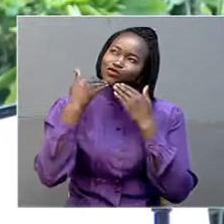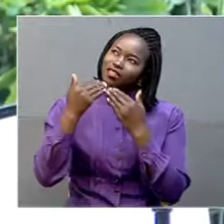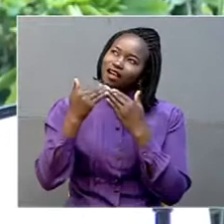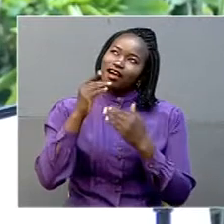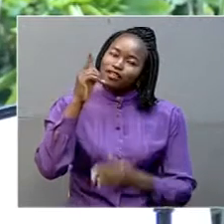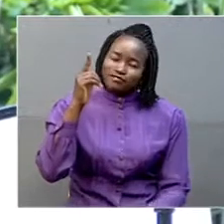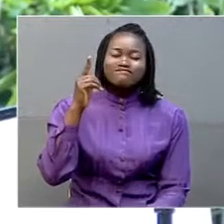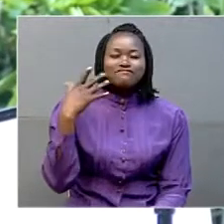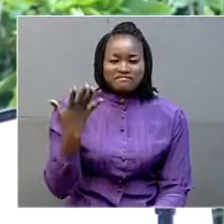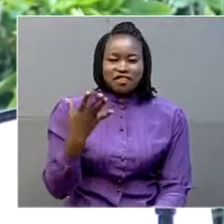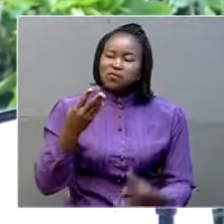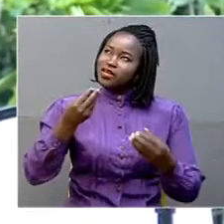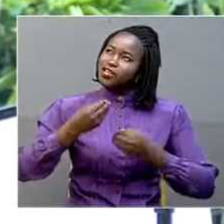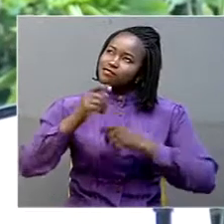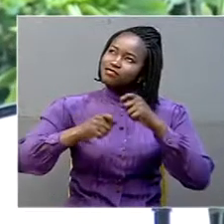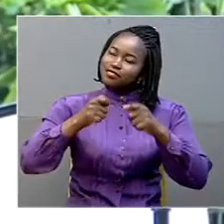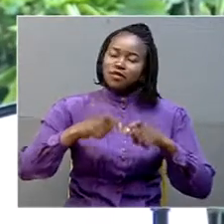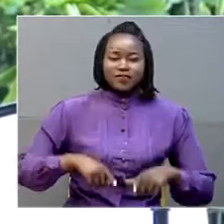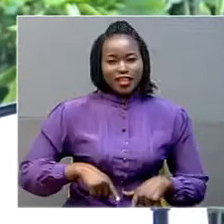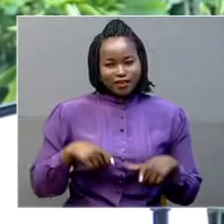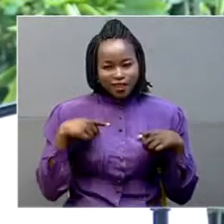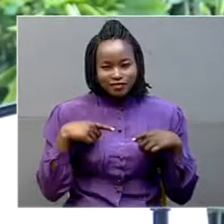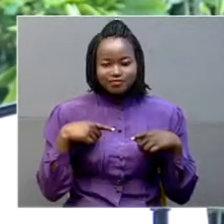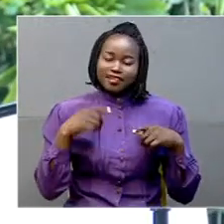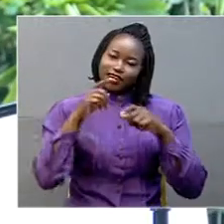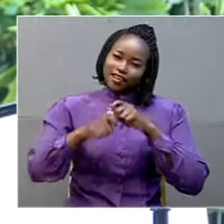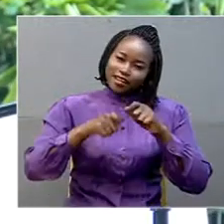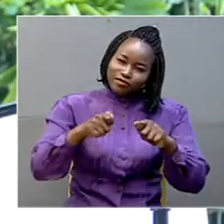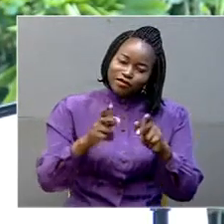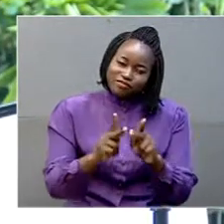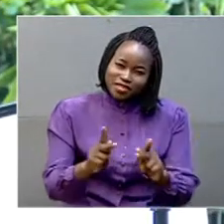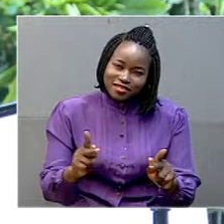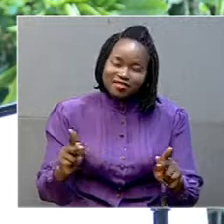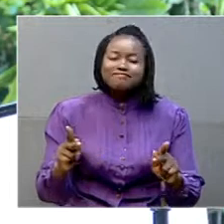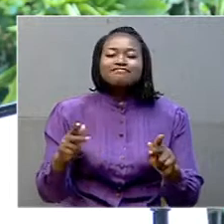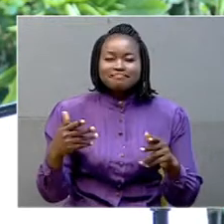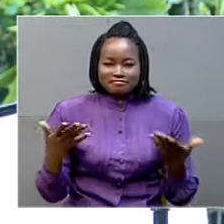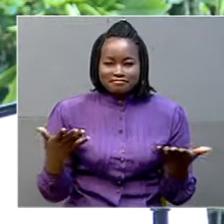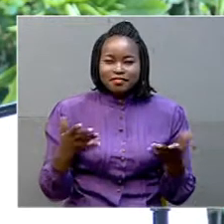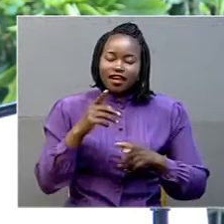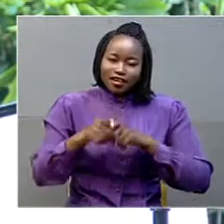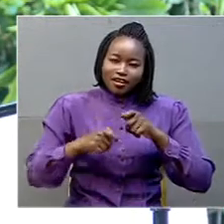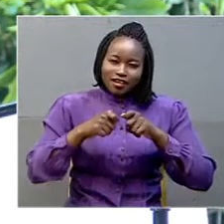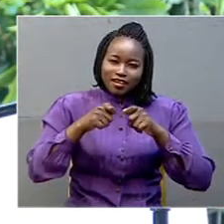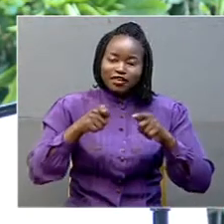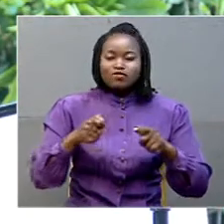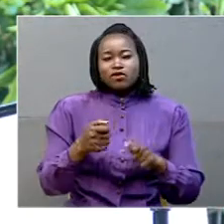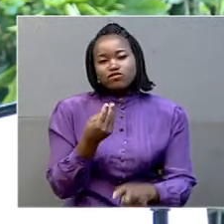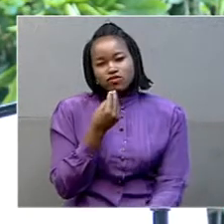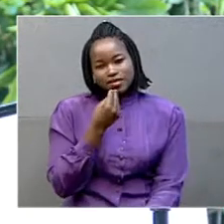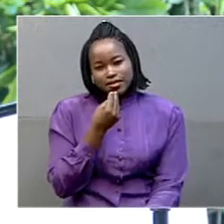The gift of life, the gift of peace, the gift of food,